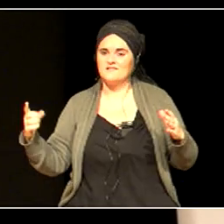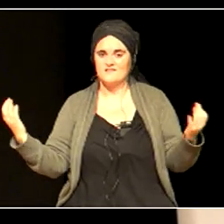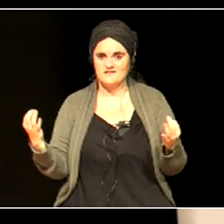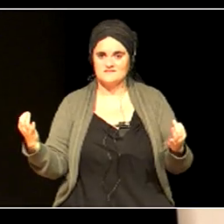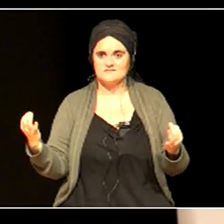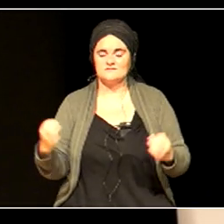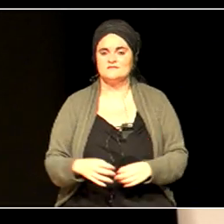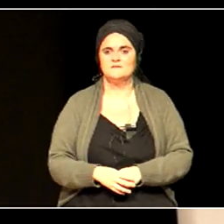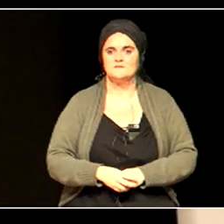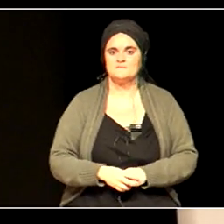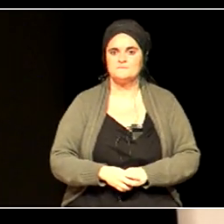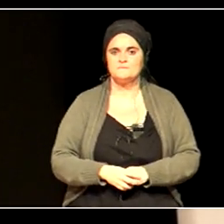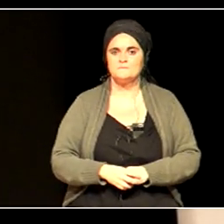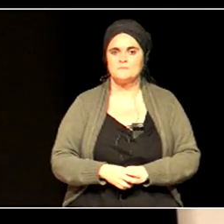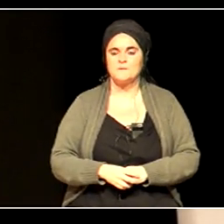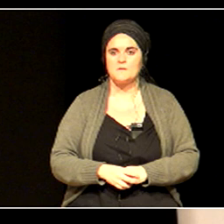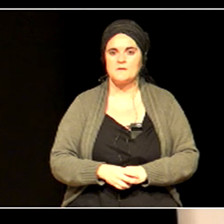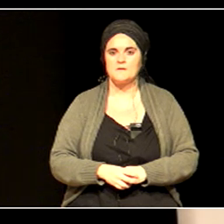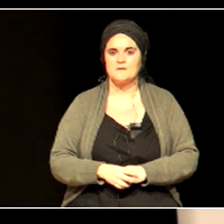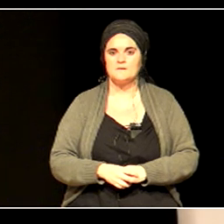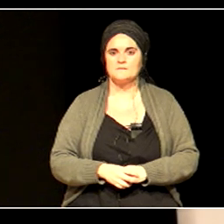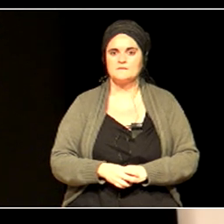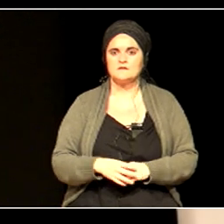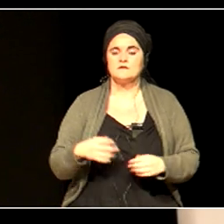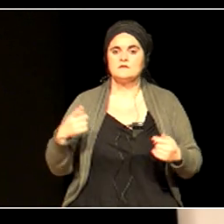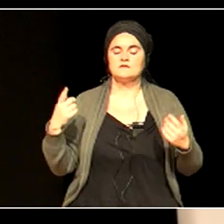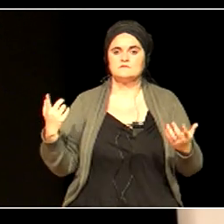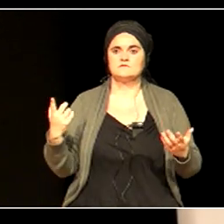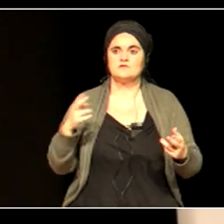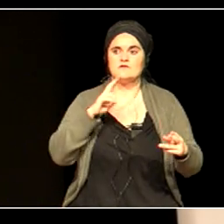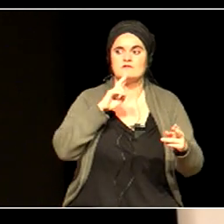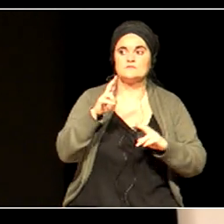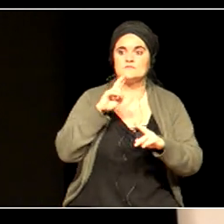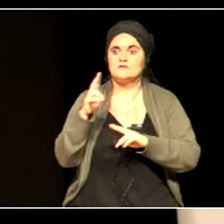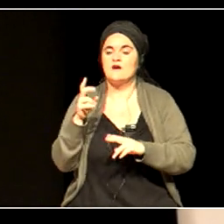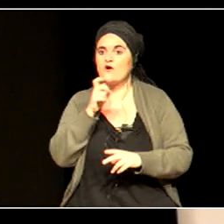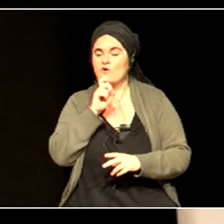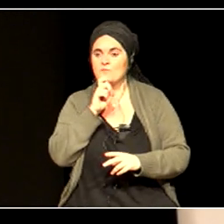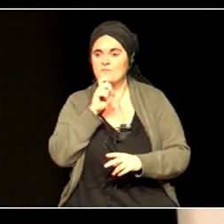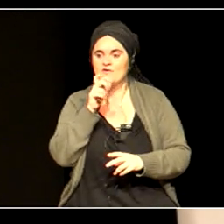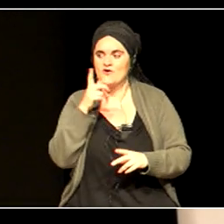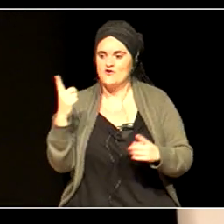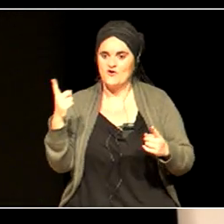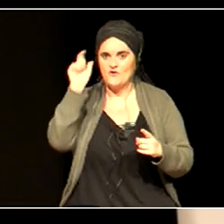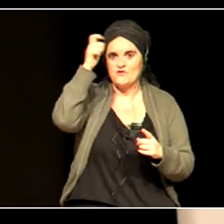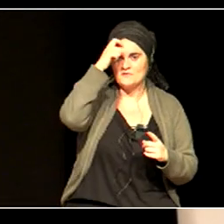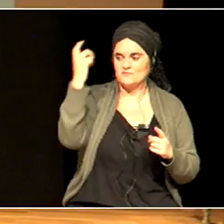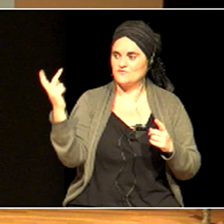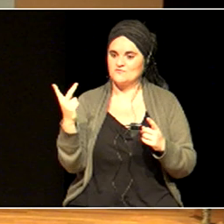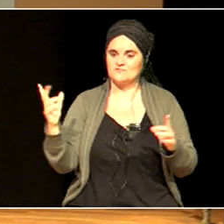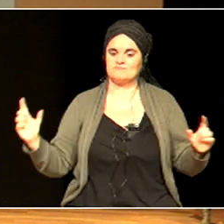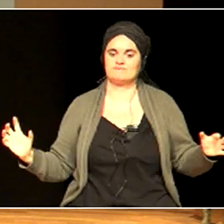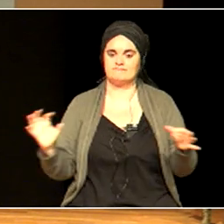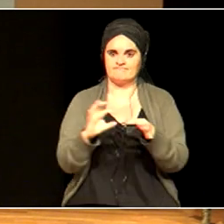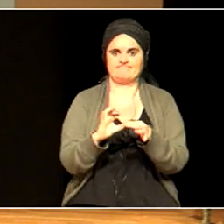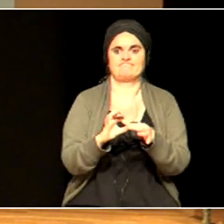you tie the concepts together. And it's remarkable how often people keep those ideas separate, as if inclusion